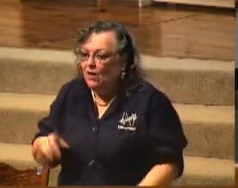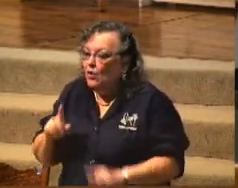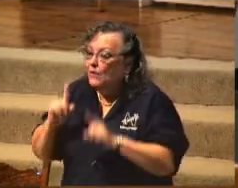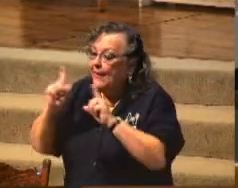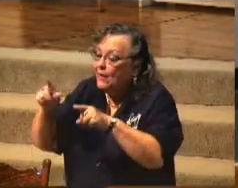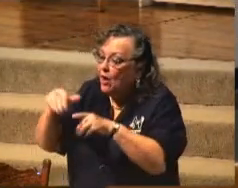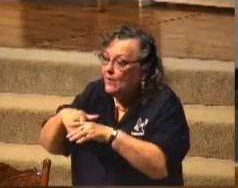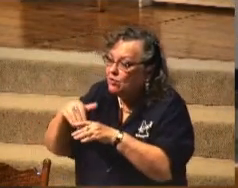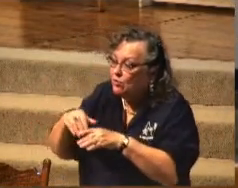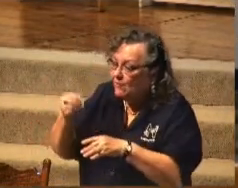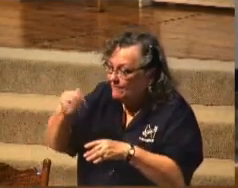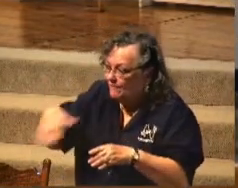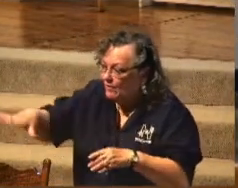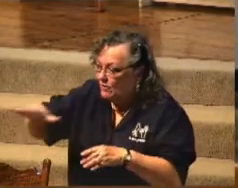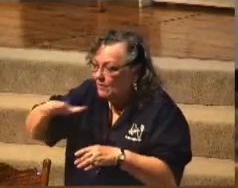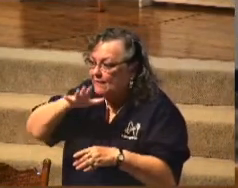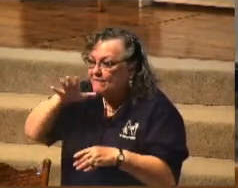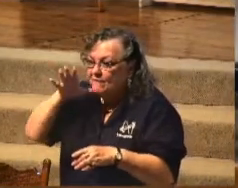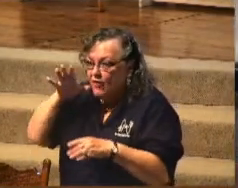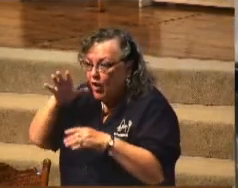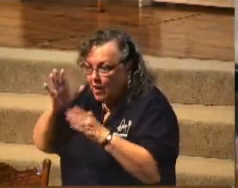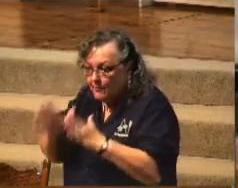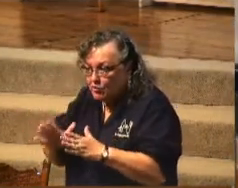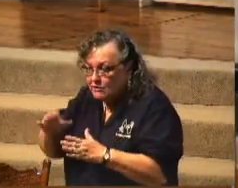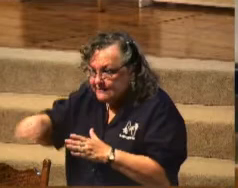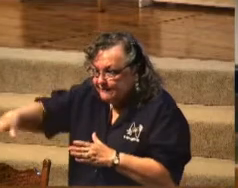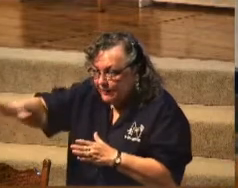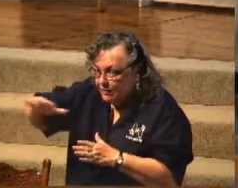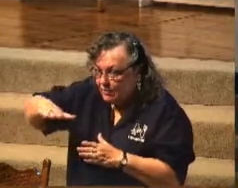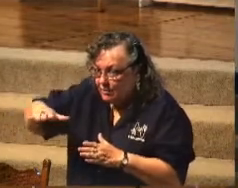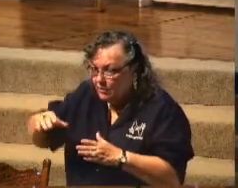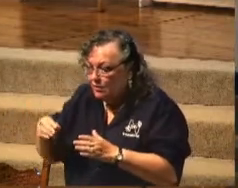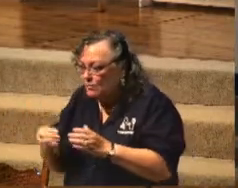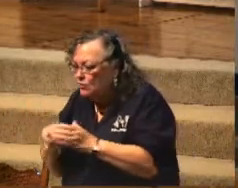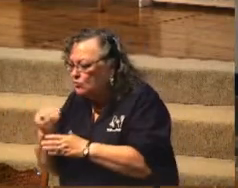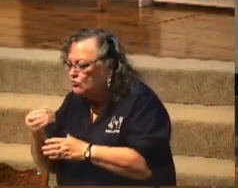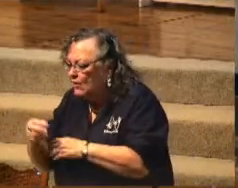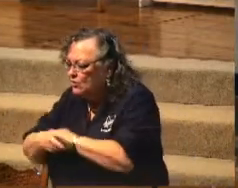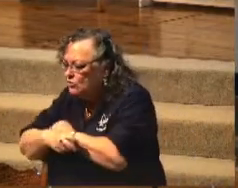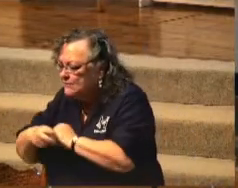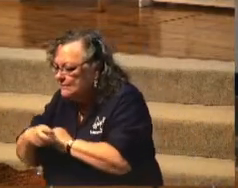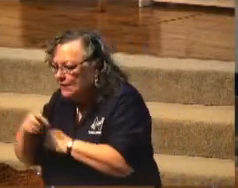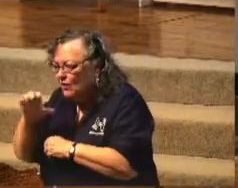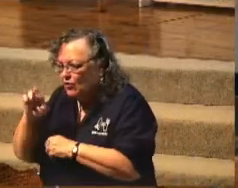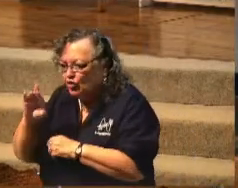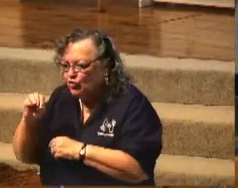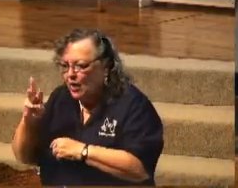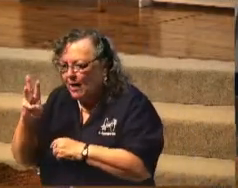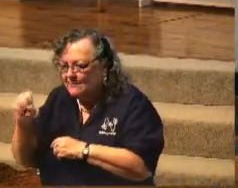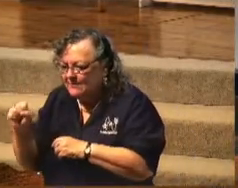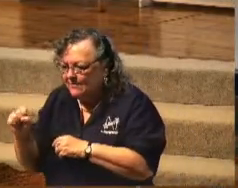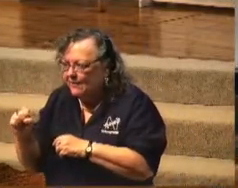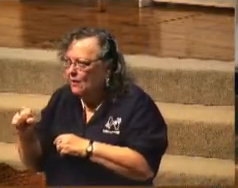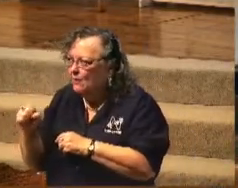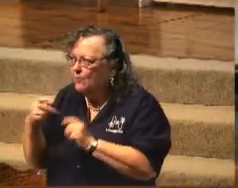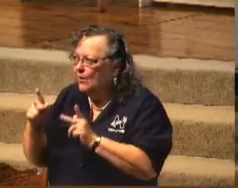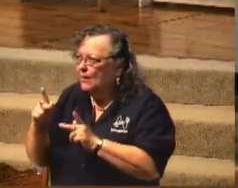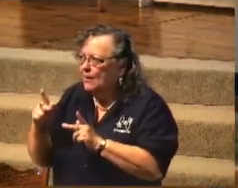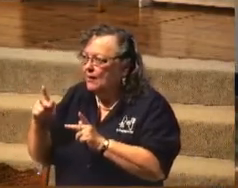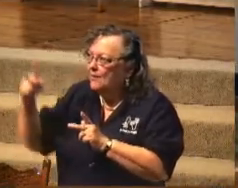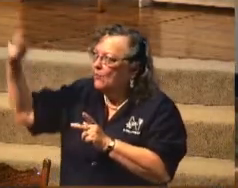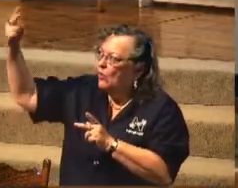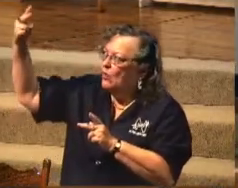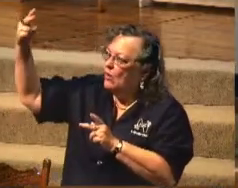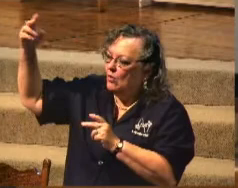into a field like a farmer's field and they're going and they're trying to steal away the crops and all that kind of thing, they'll put a couple of crows